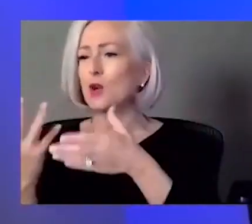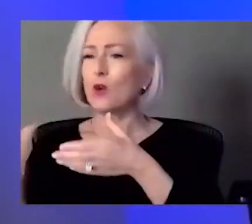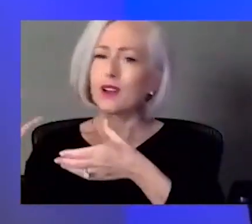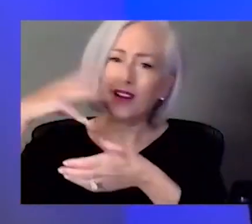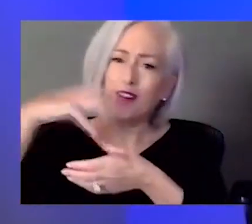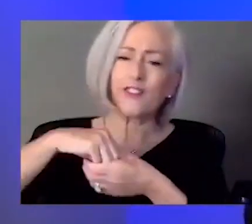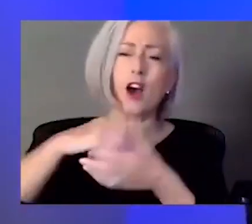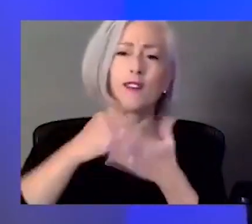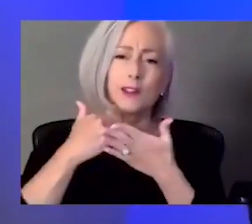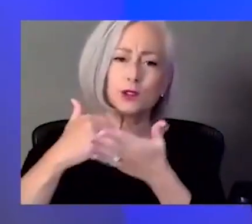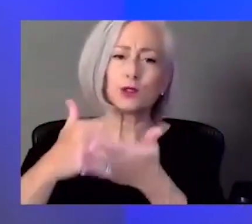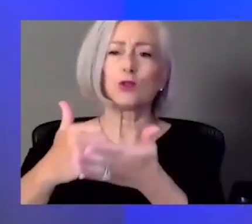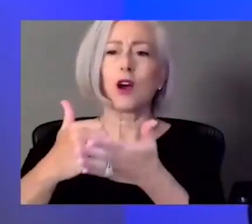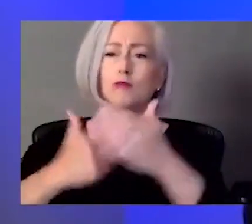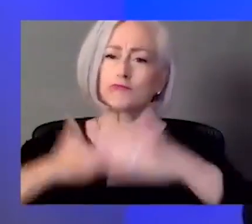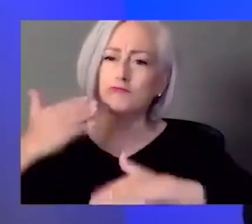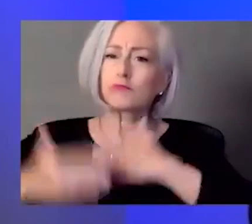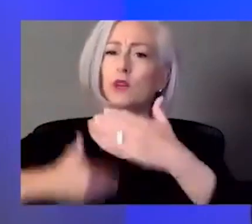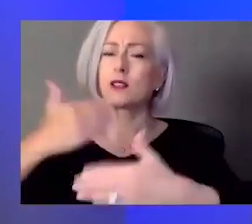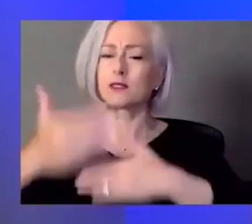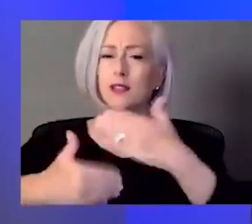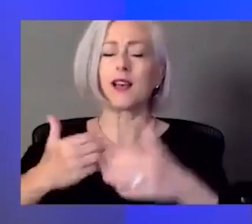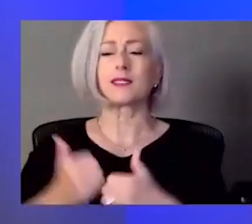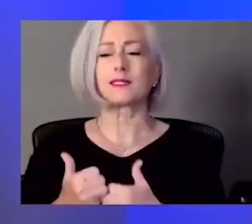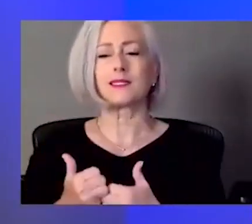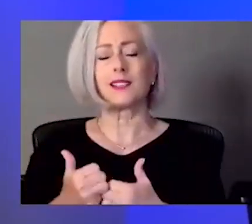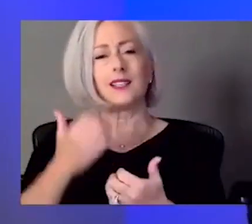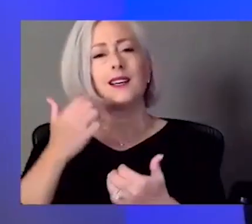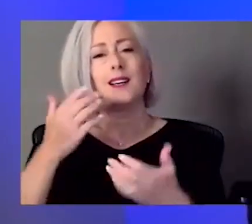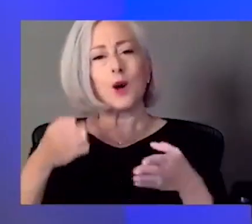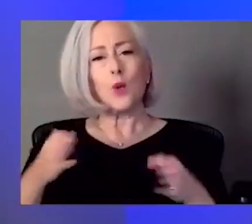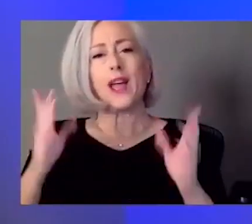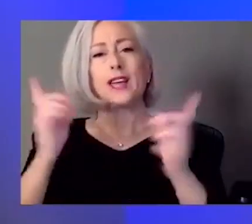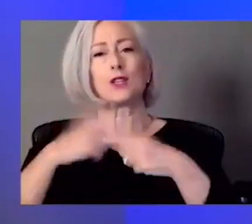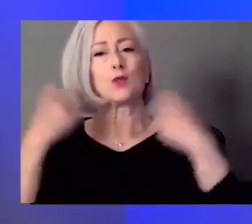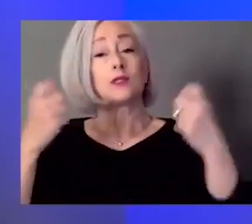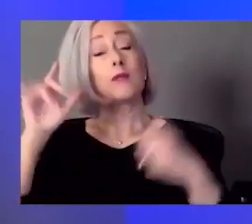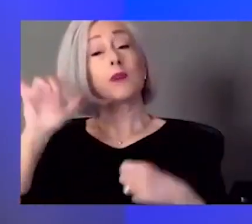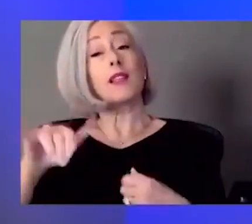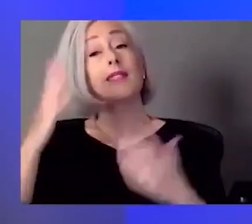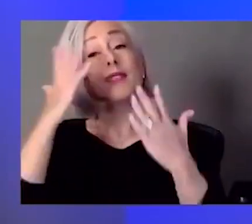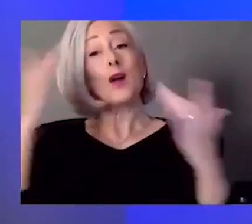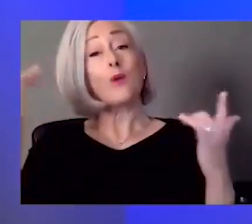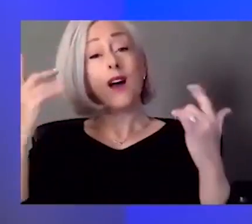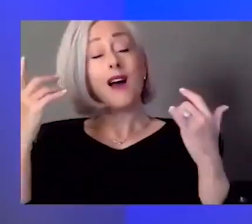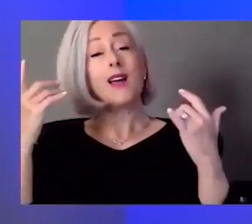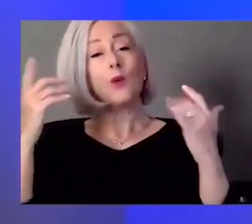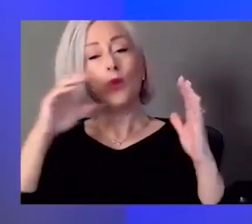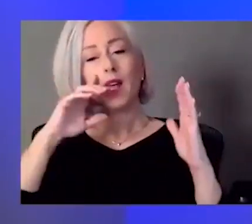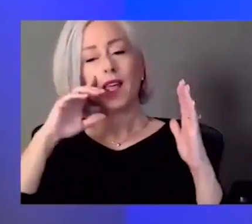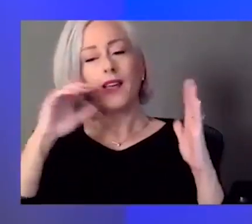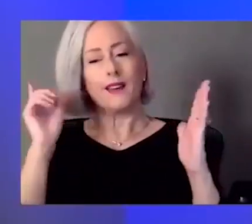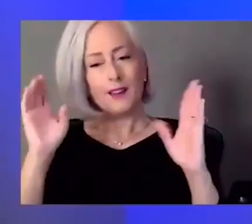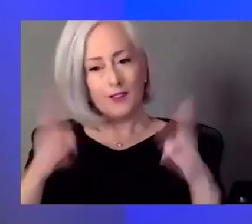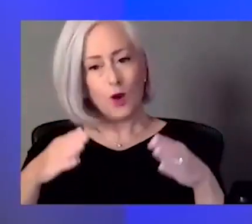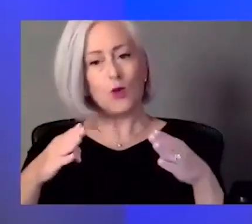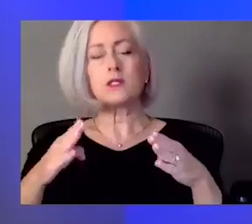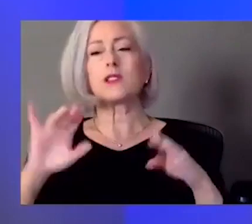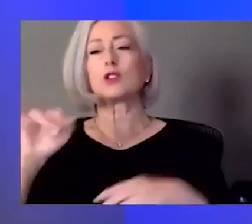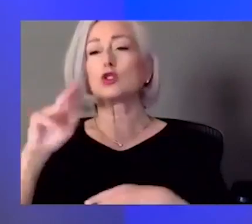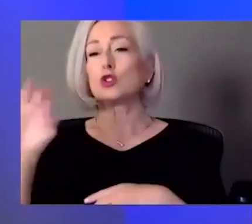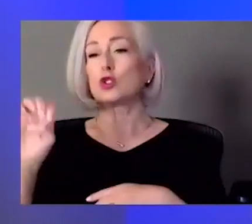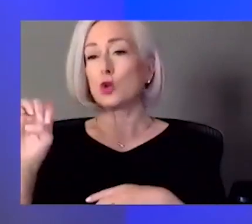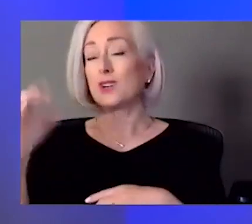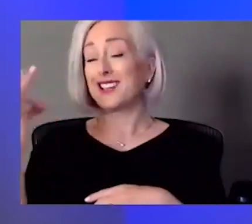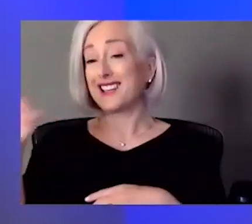process. And that was their way of celebrating. So that's why we observe June 19th as Juneteenth. Okay. Now, did your